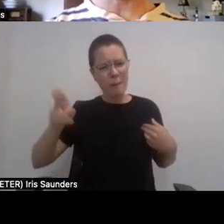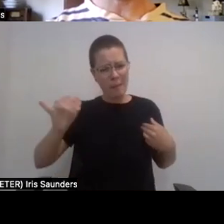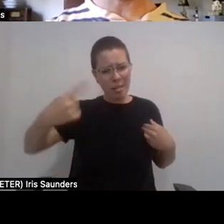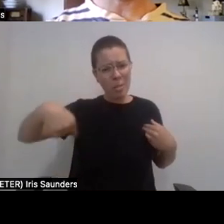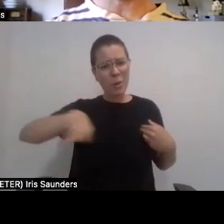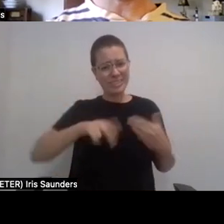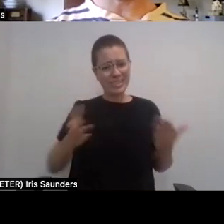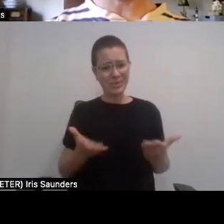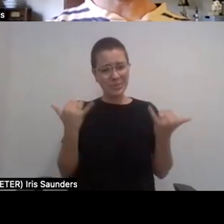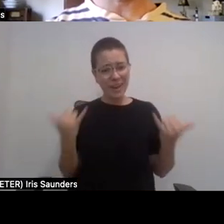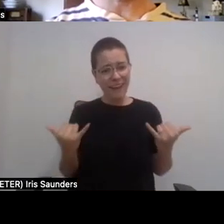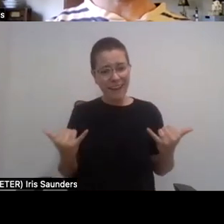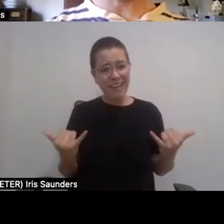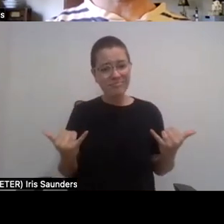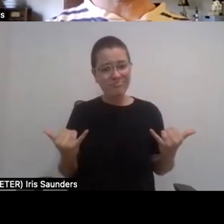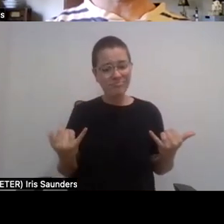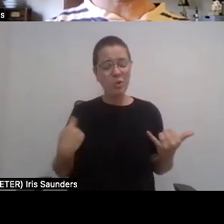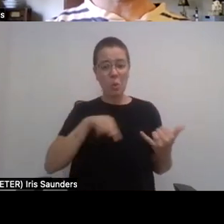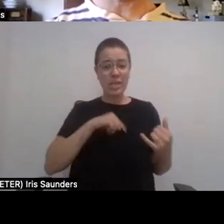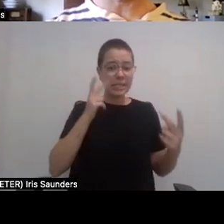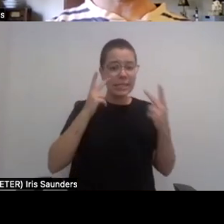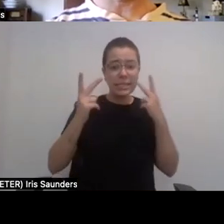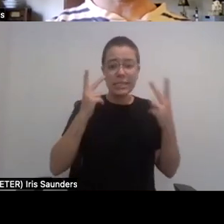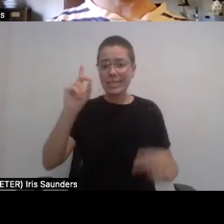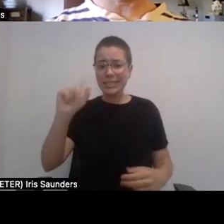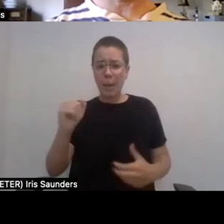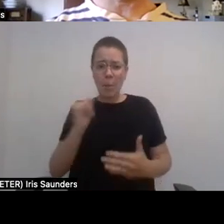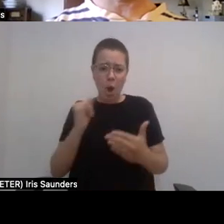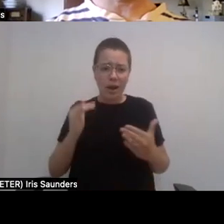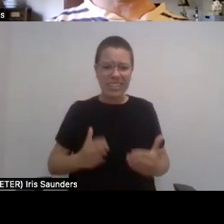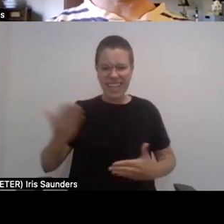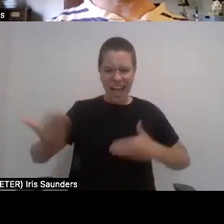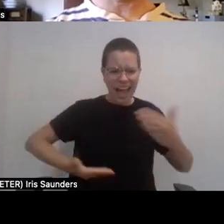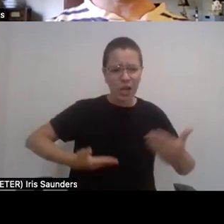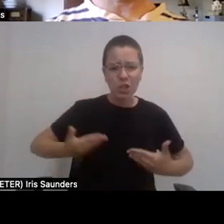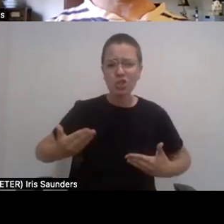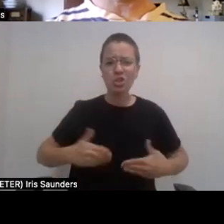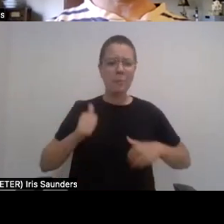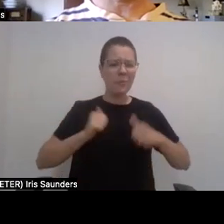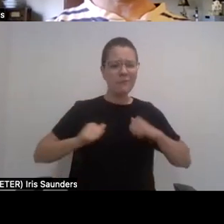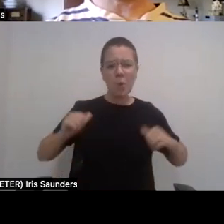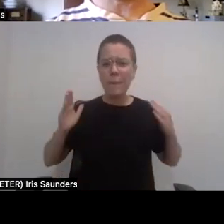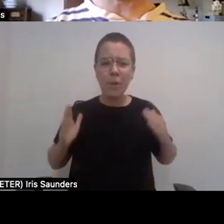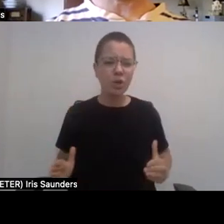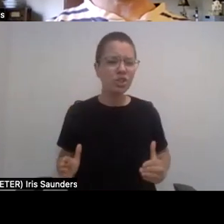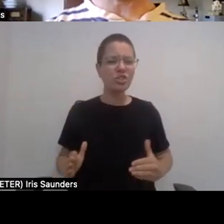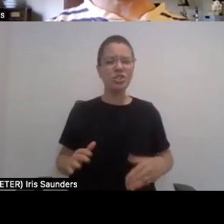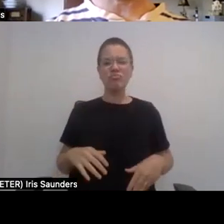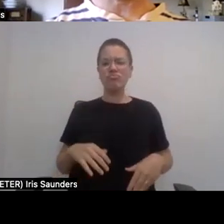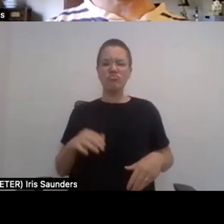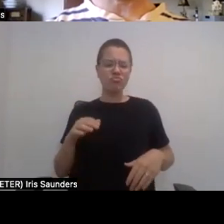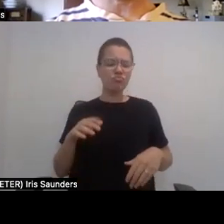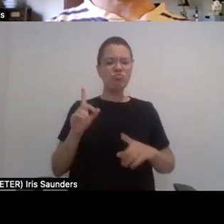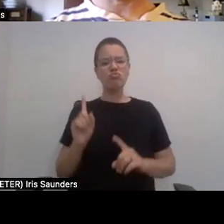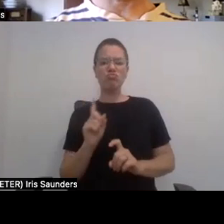We are seeing disabled artists being hired like never before, and they're performing on stages and on runways to the